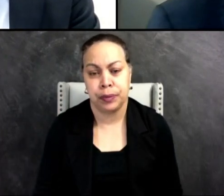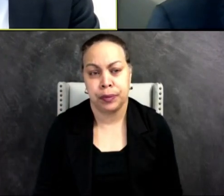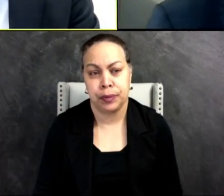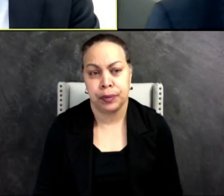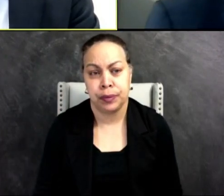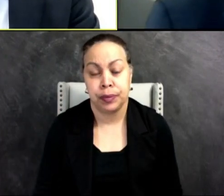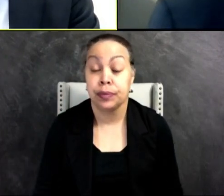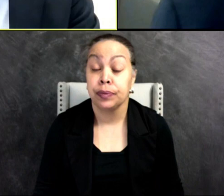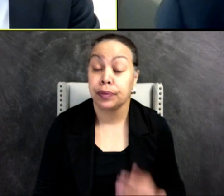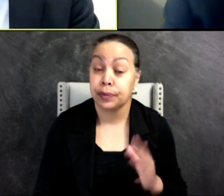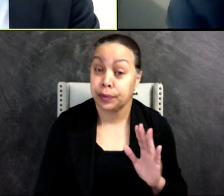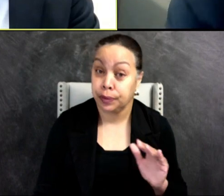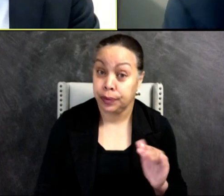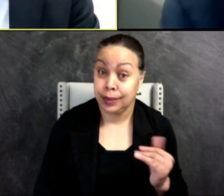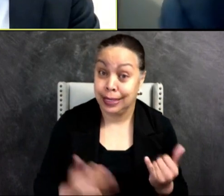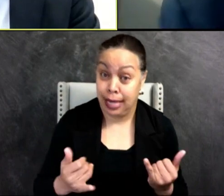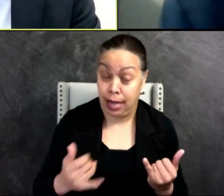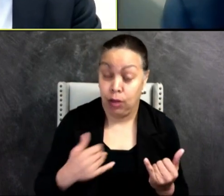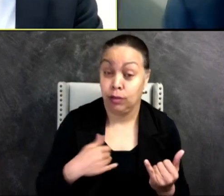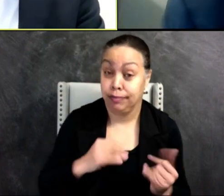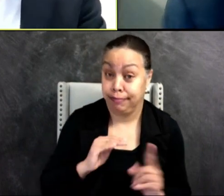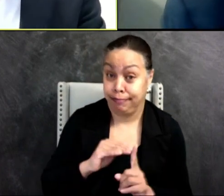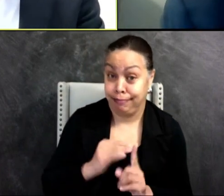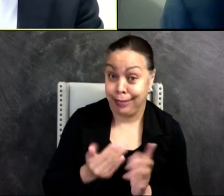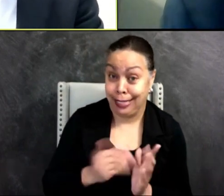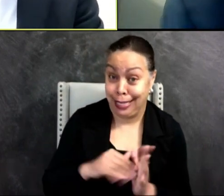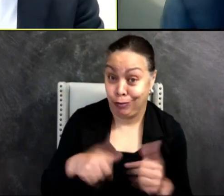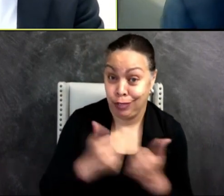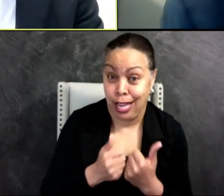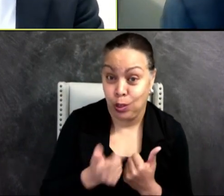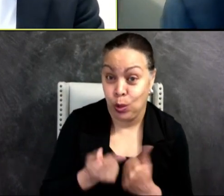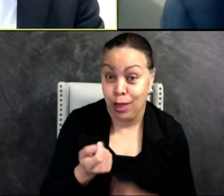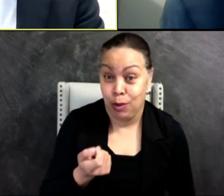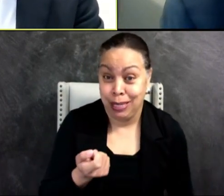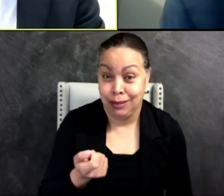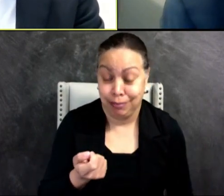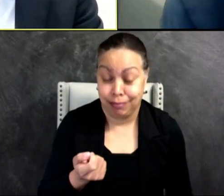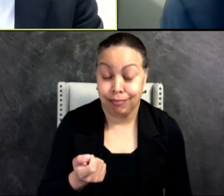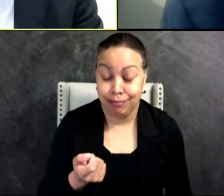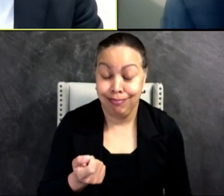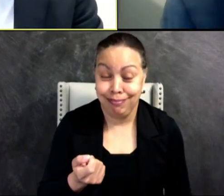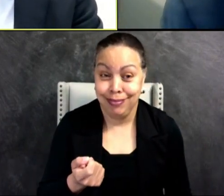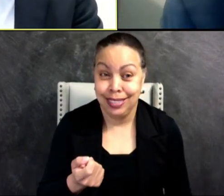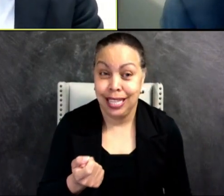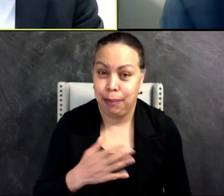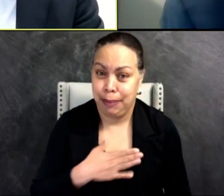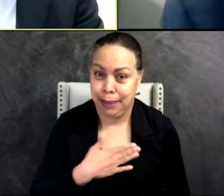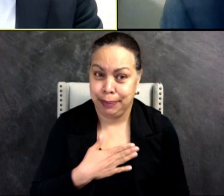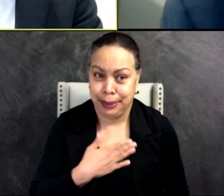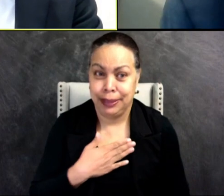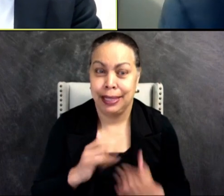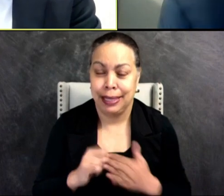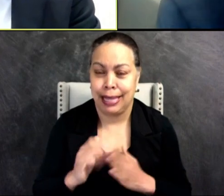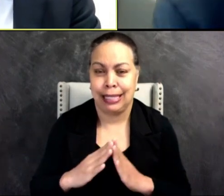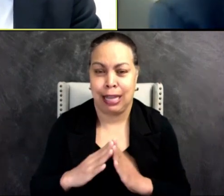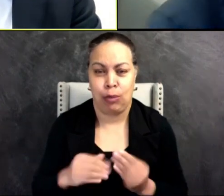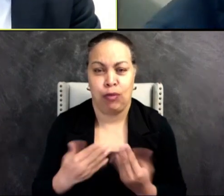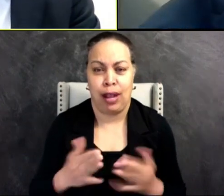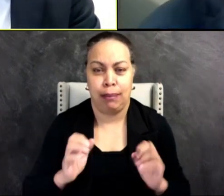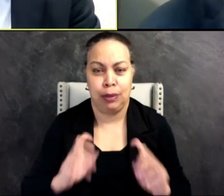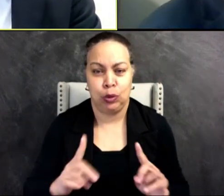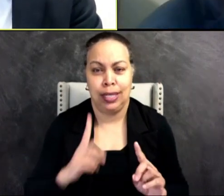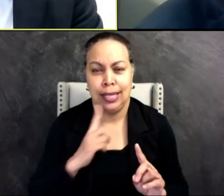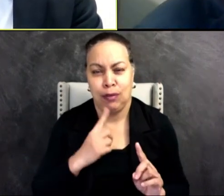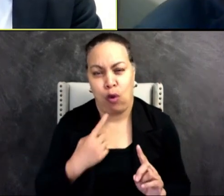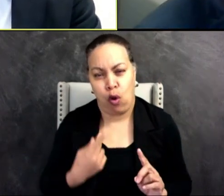Now, Lieutenant, I'm going push back on you a little bit on that. And I know, and I'm glad for the town created some opportunities for you and I